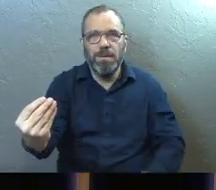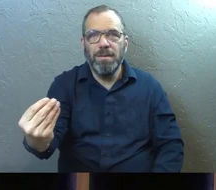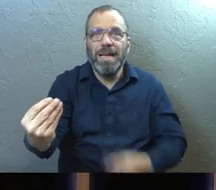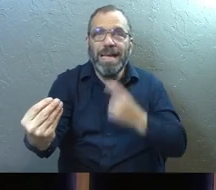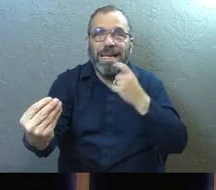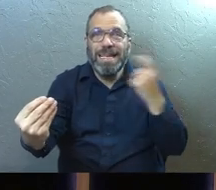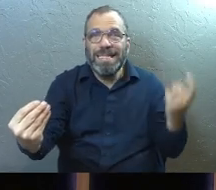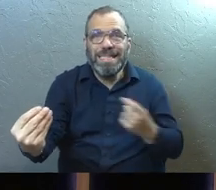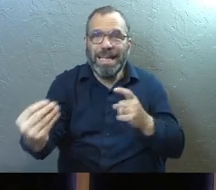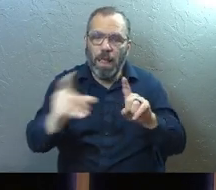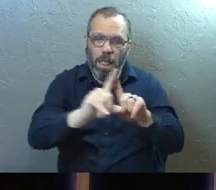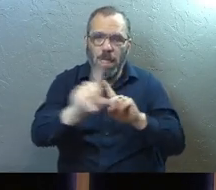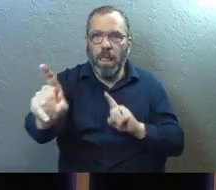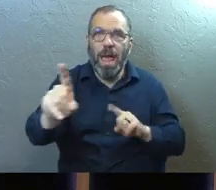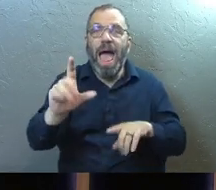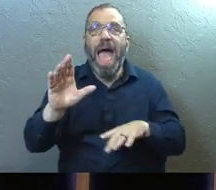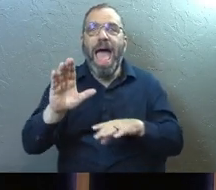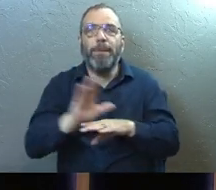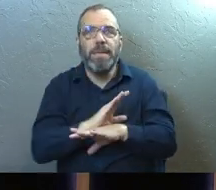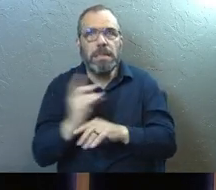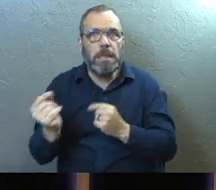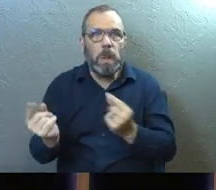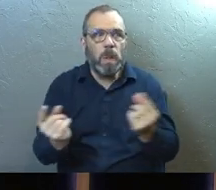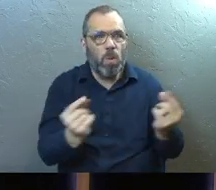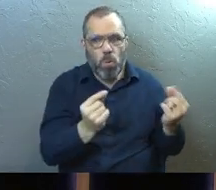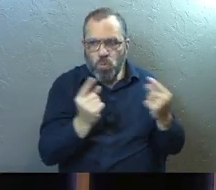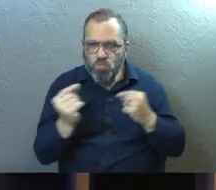Sin pulls you and God apart. And so does the busyness.